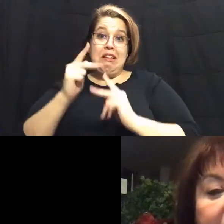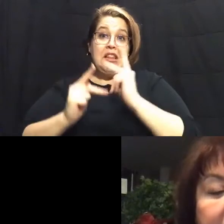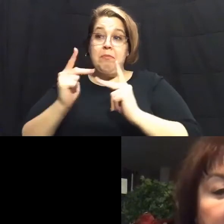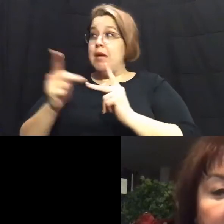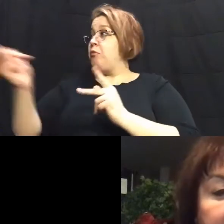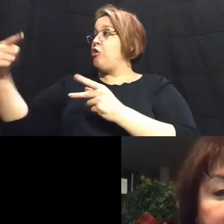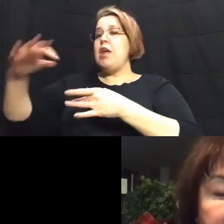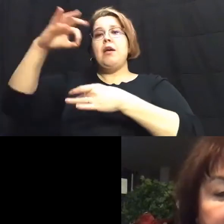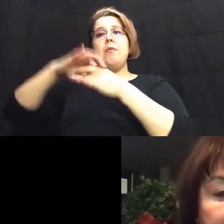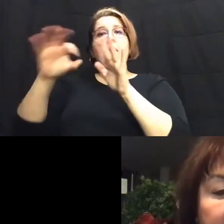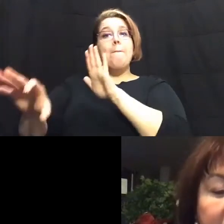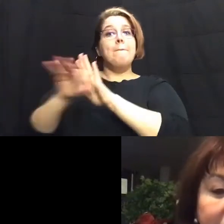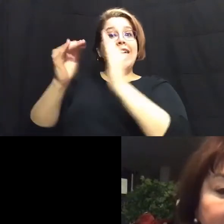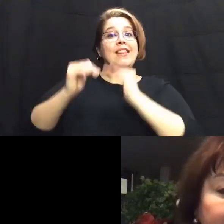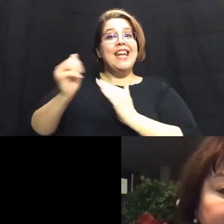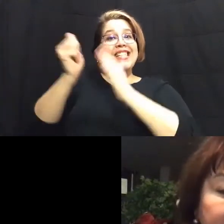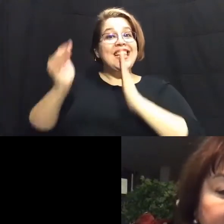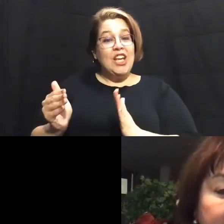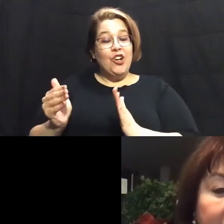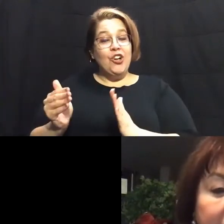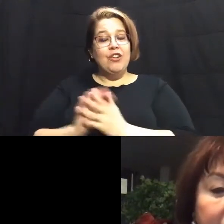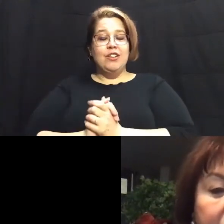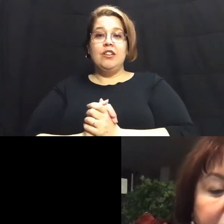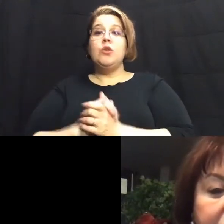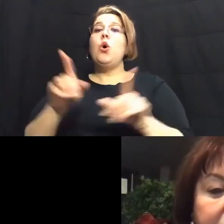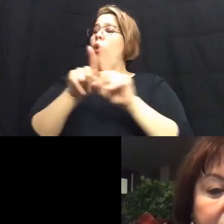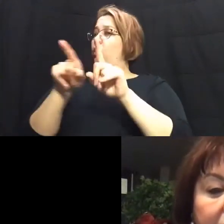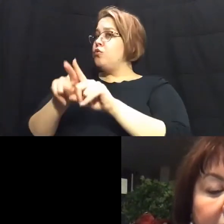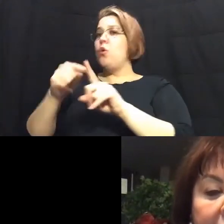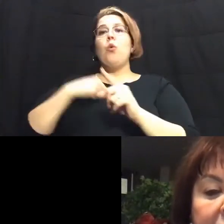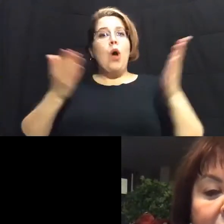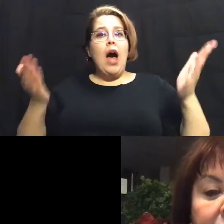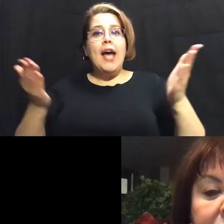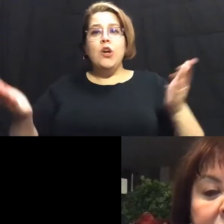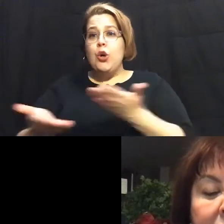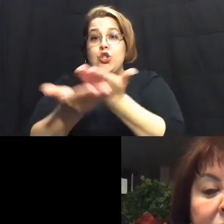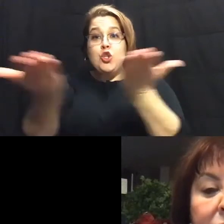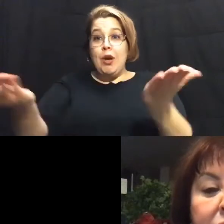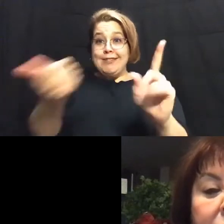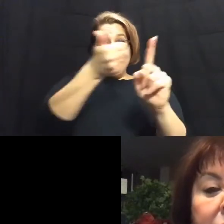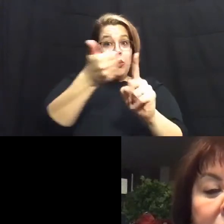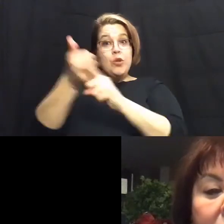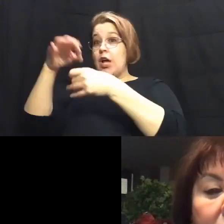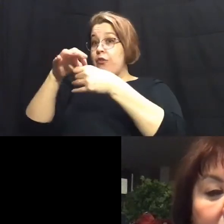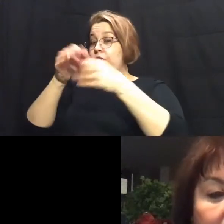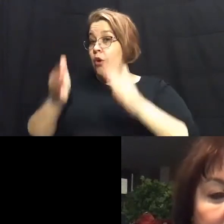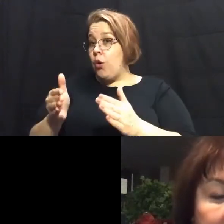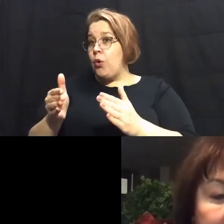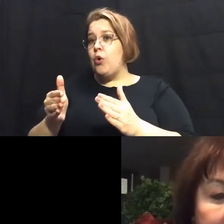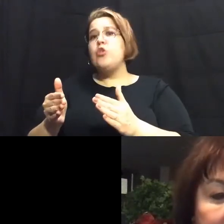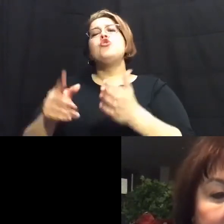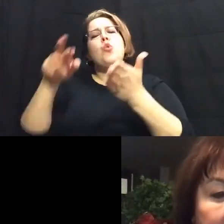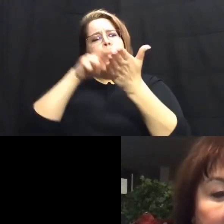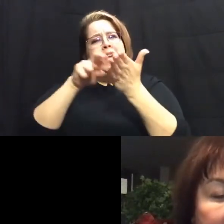our next leaders. Similarly, I encourage you as voters to do your homework.